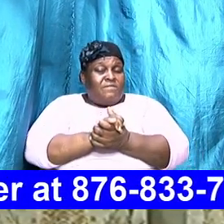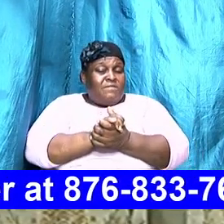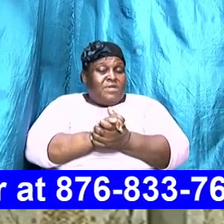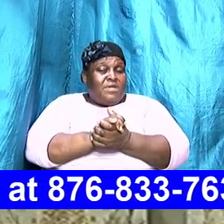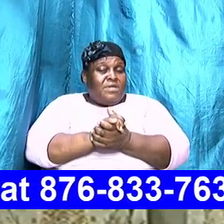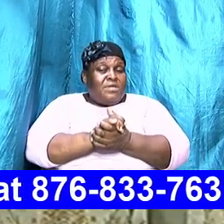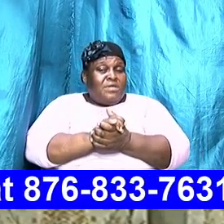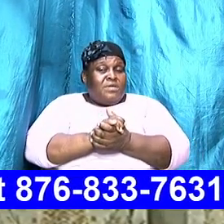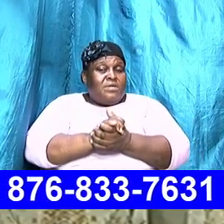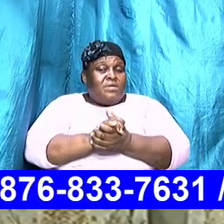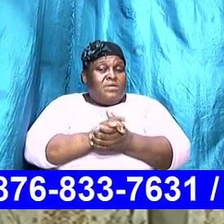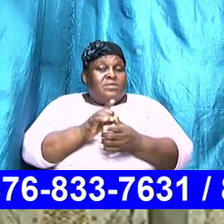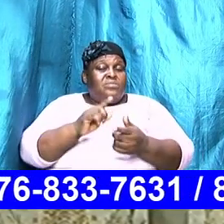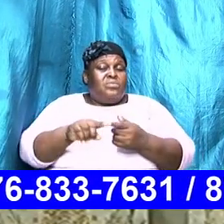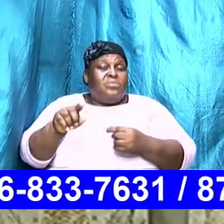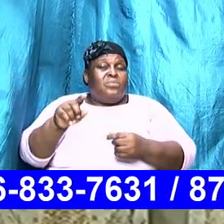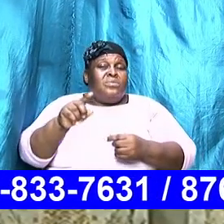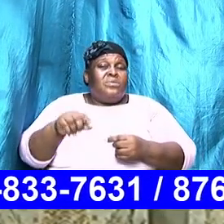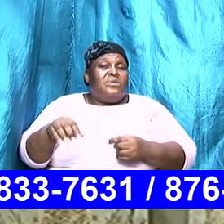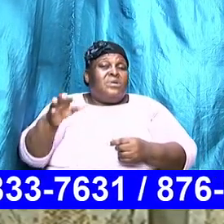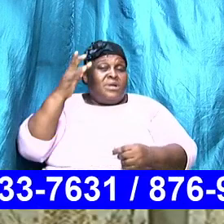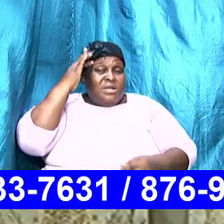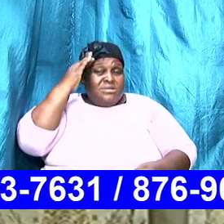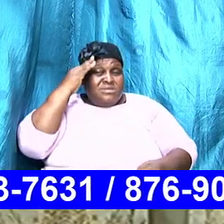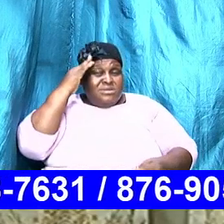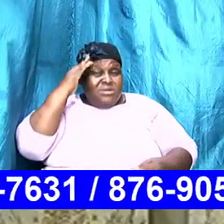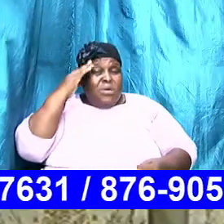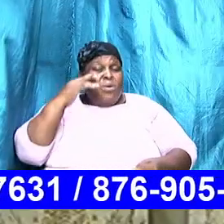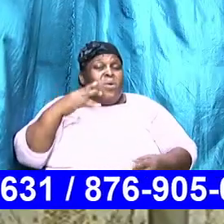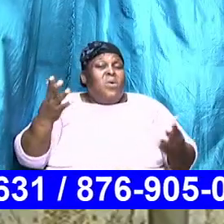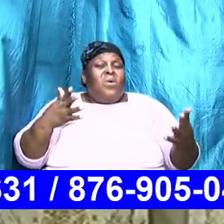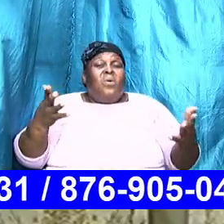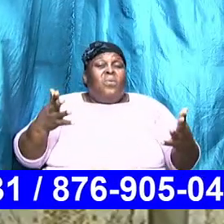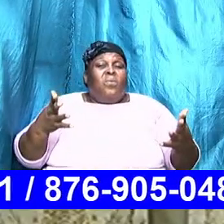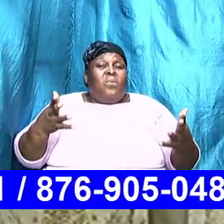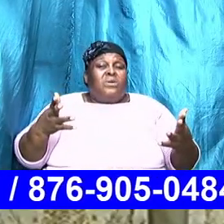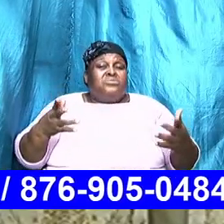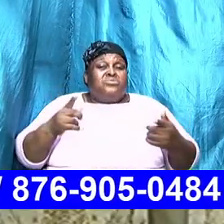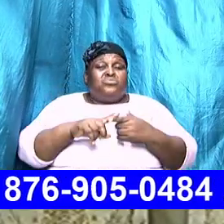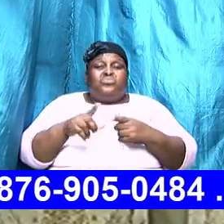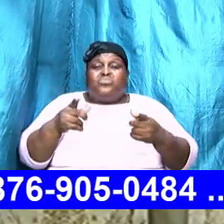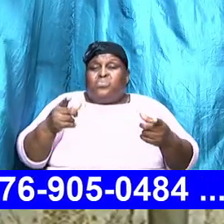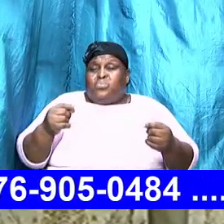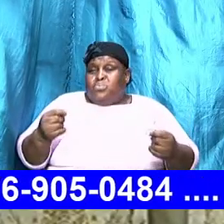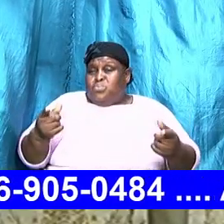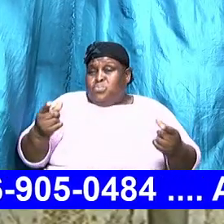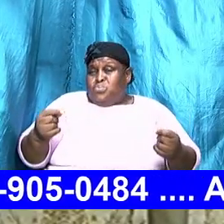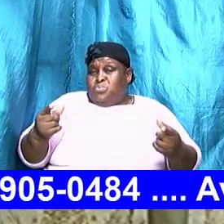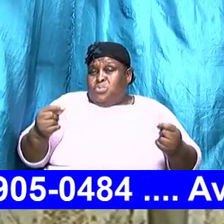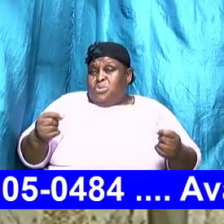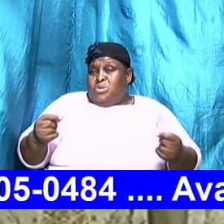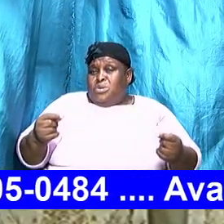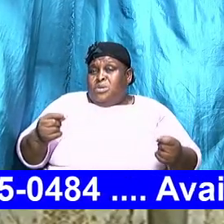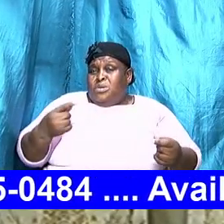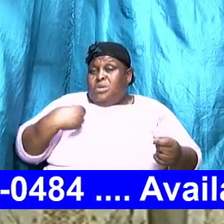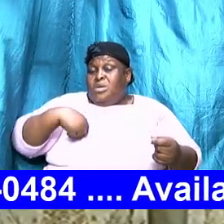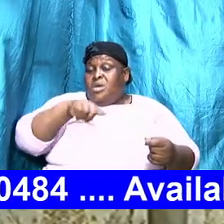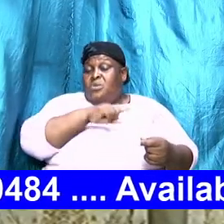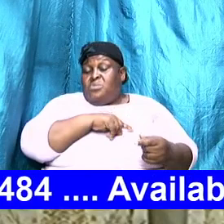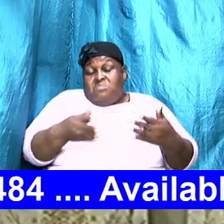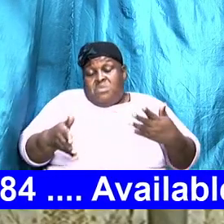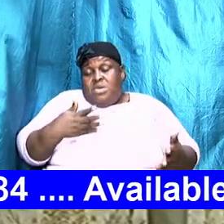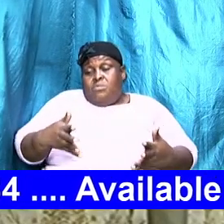to consider a feel and bite because we probably would have taken the money and squandered it